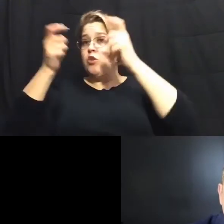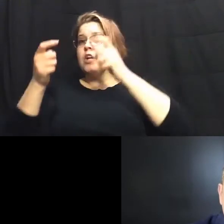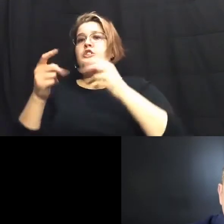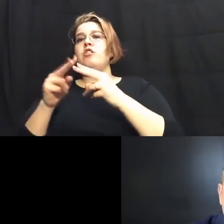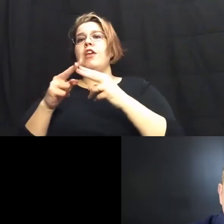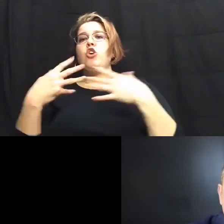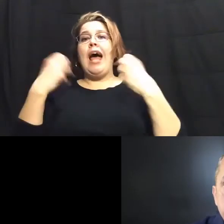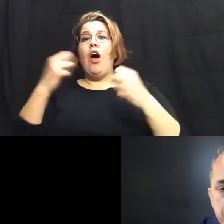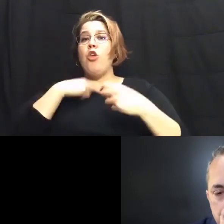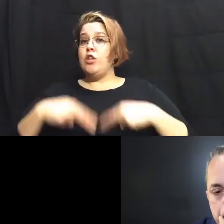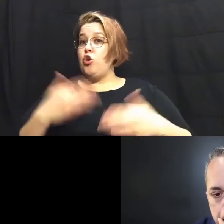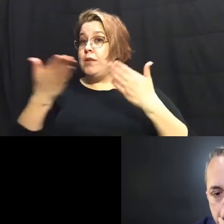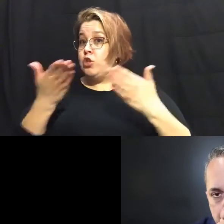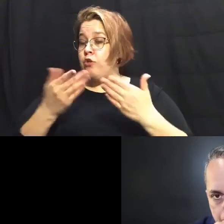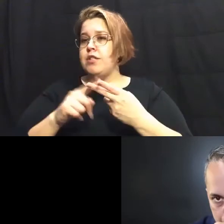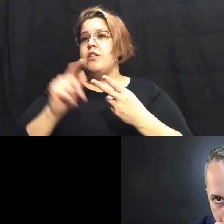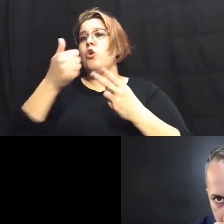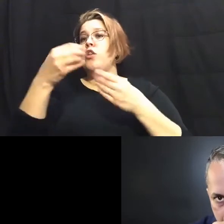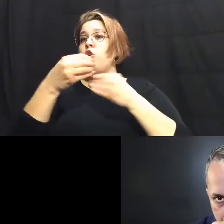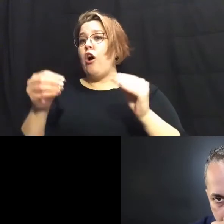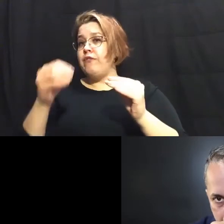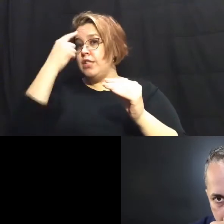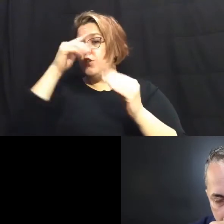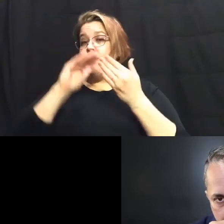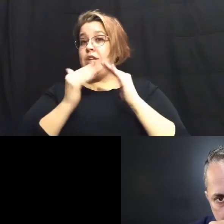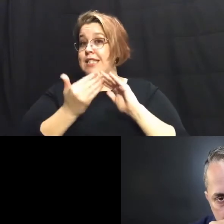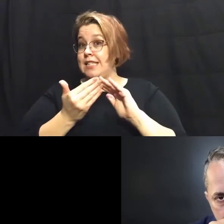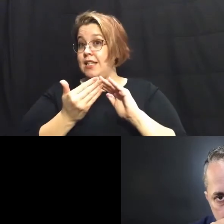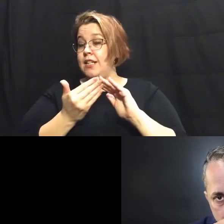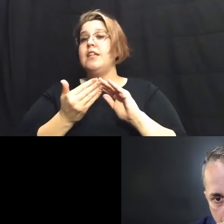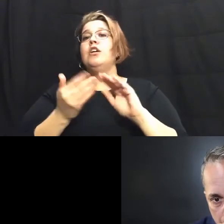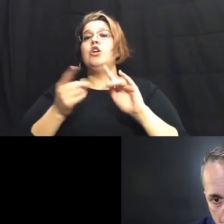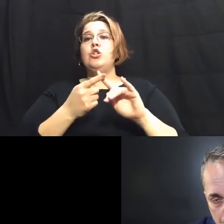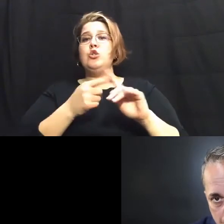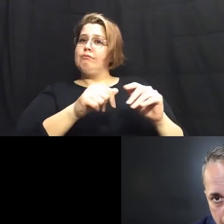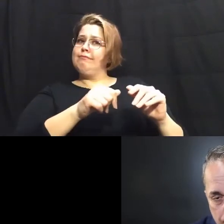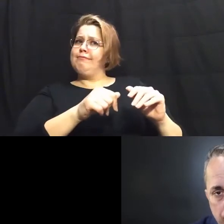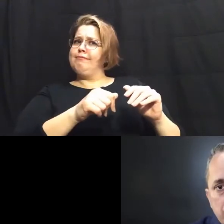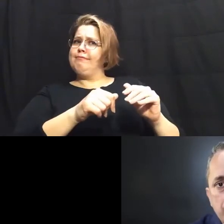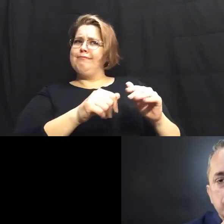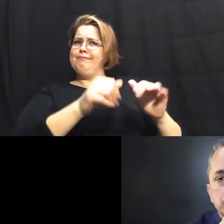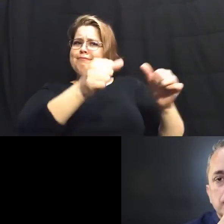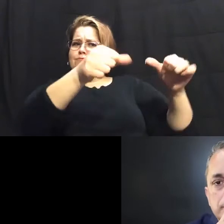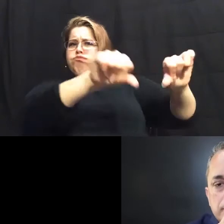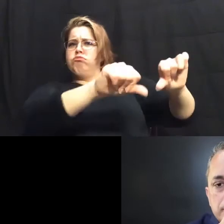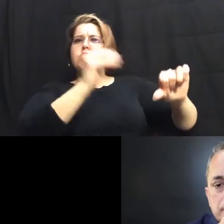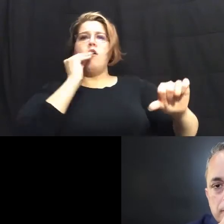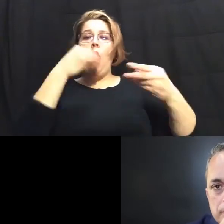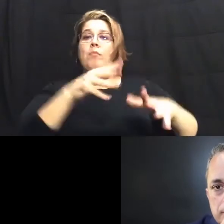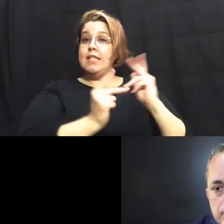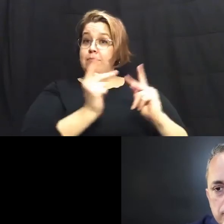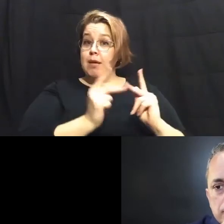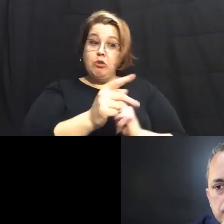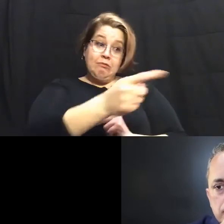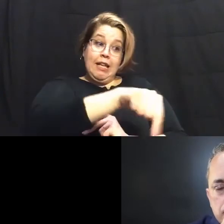services or other offices of the city to um discourage um the homeless and among them are